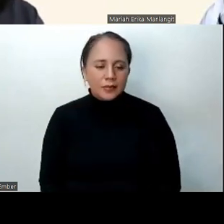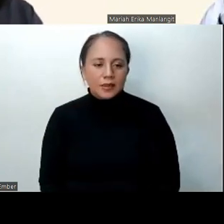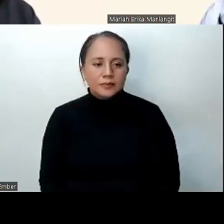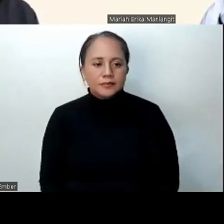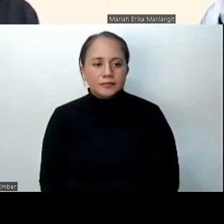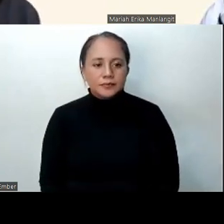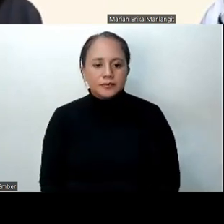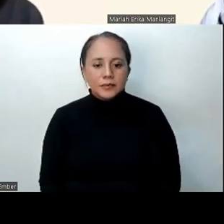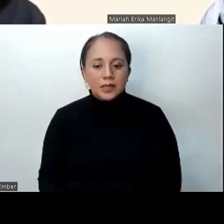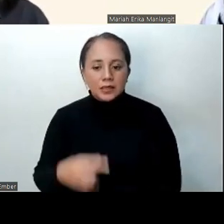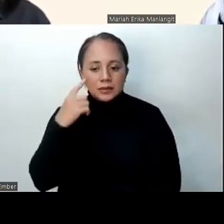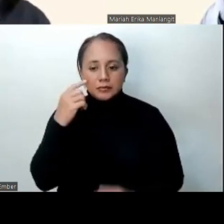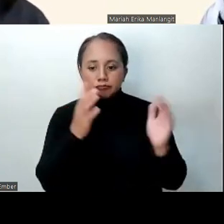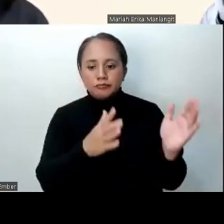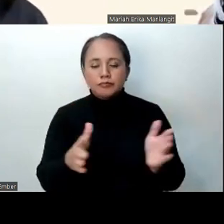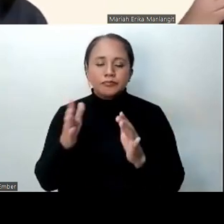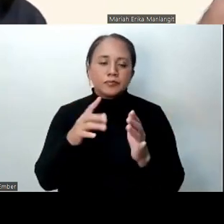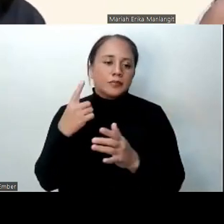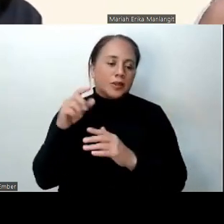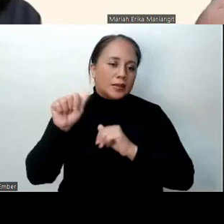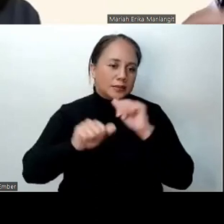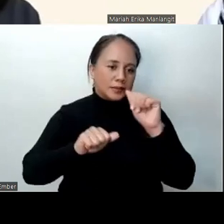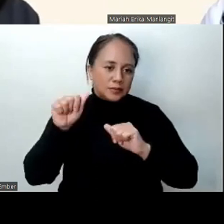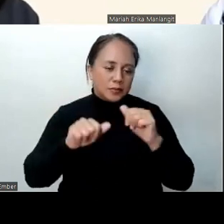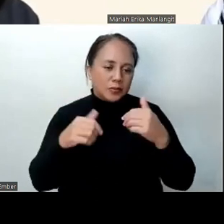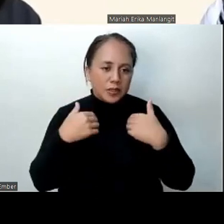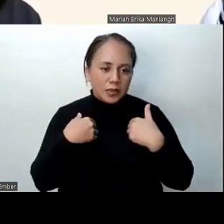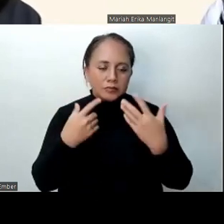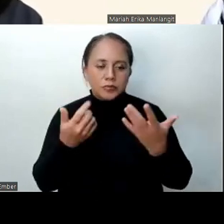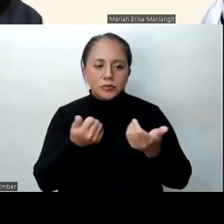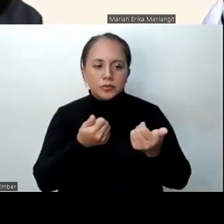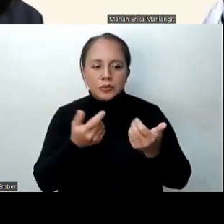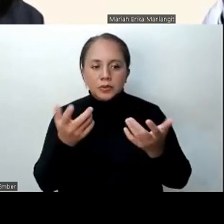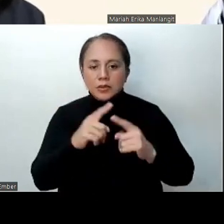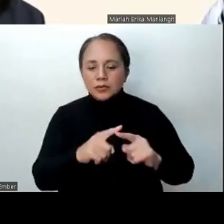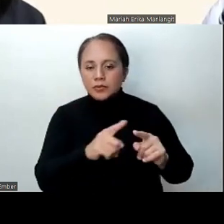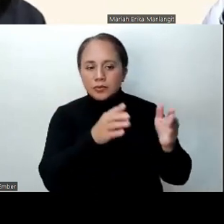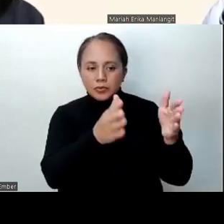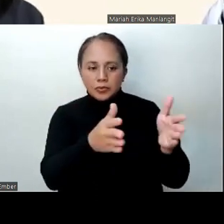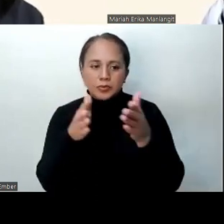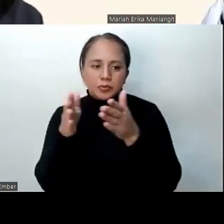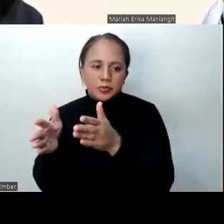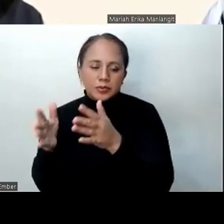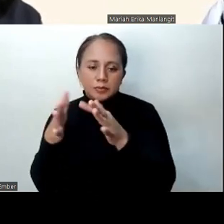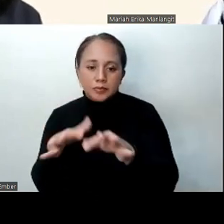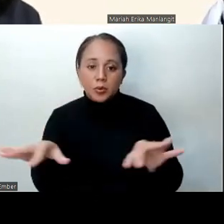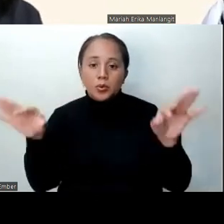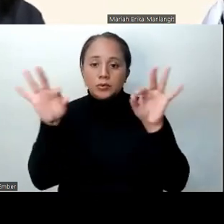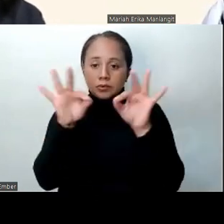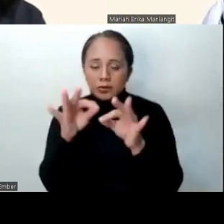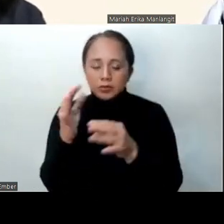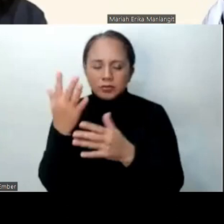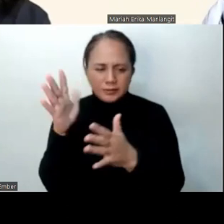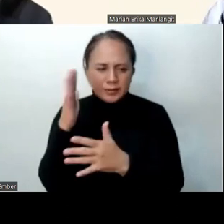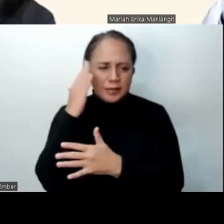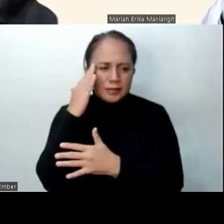that preparing for assessments that will have to be administered in different modalities is really important. We know